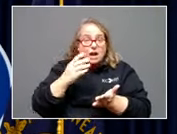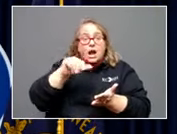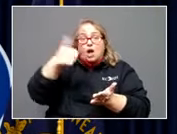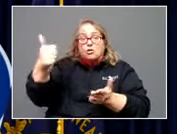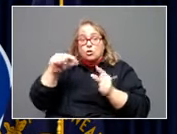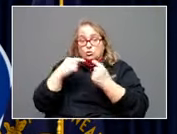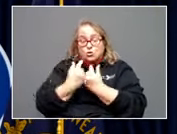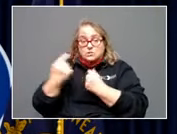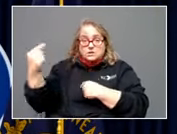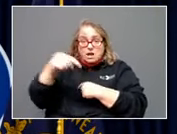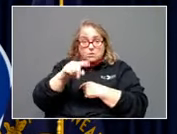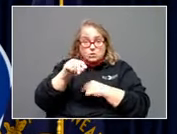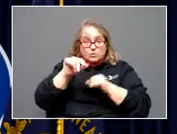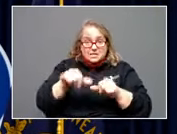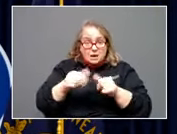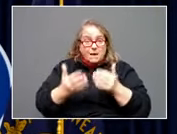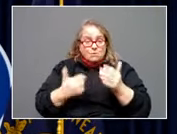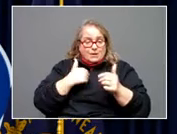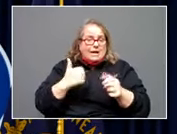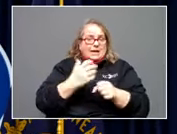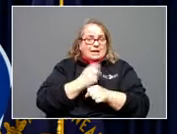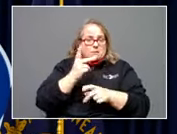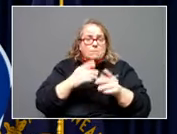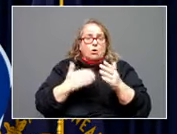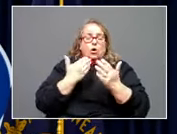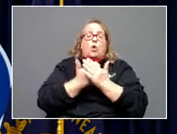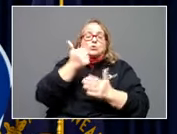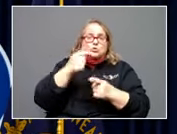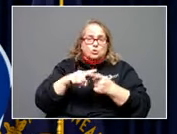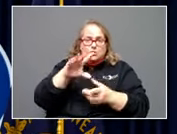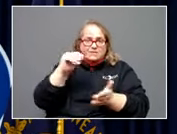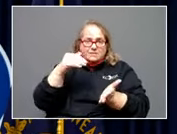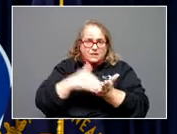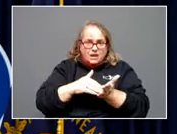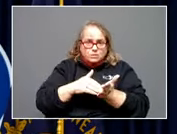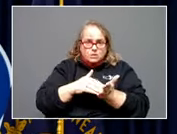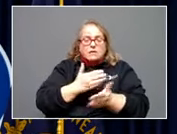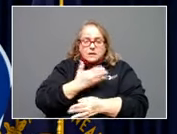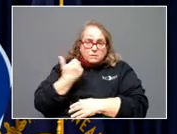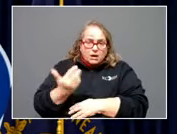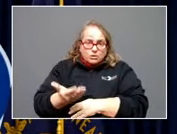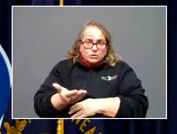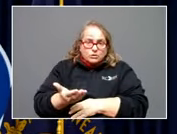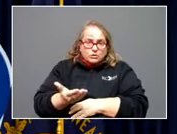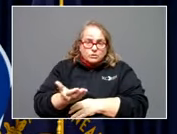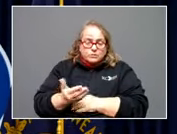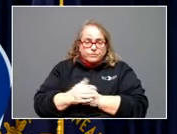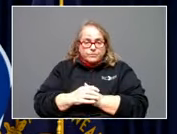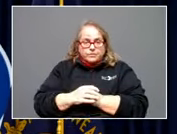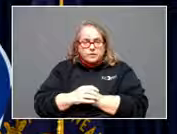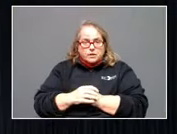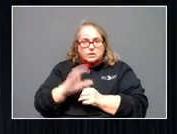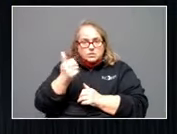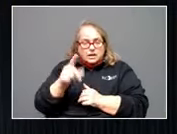the same. We could potentially get these folks up closer to $50,000, and that'd be a good thing. Chad. I know just a little bit ago, you